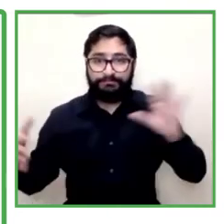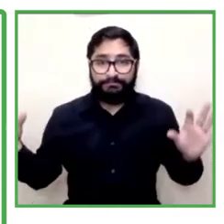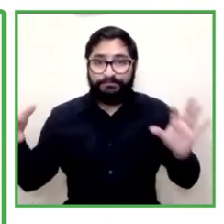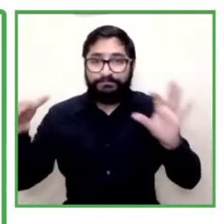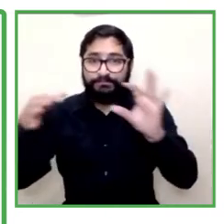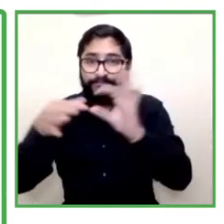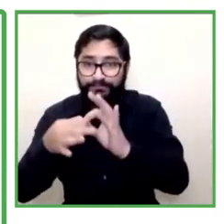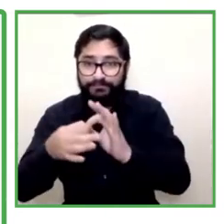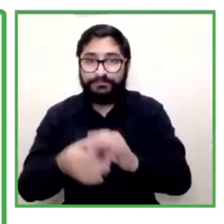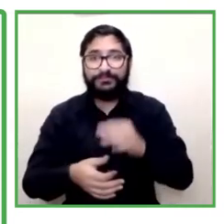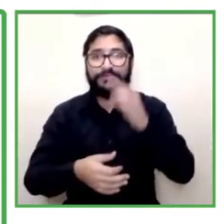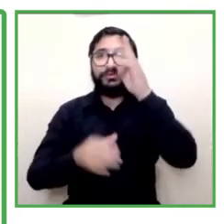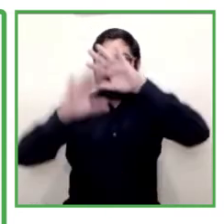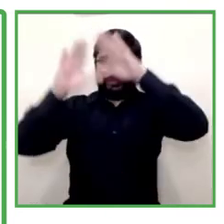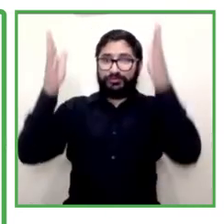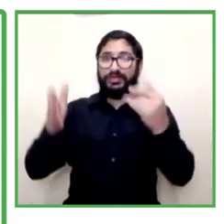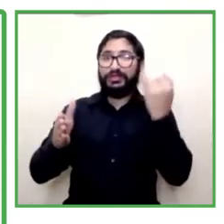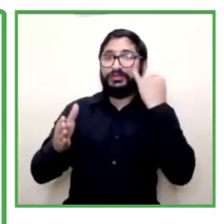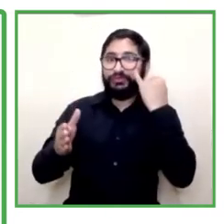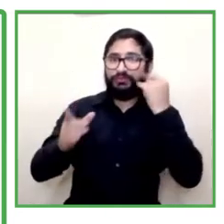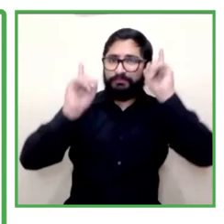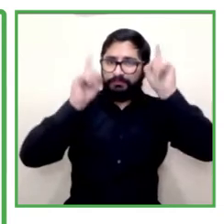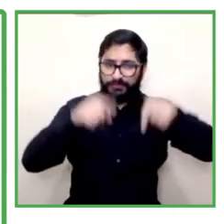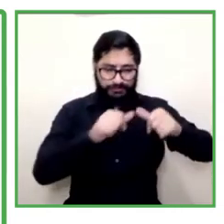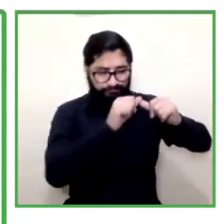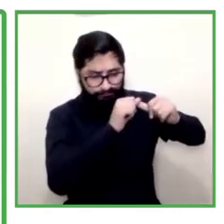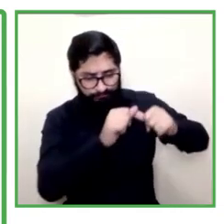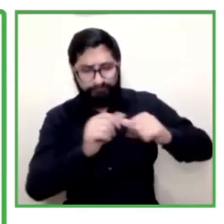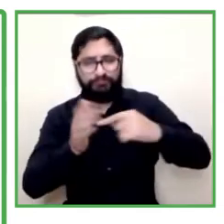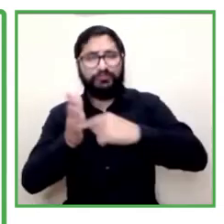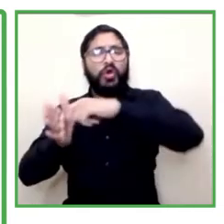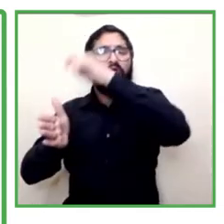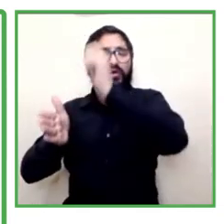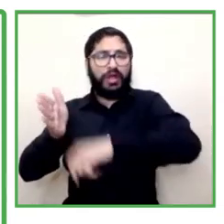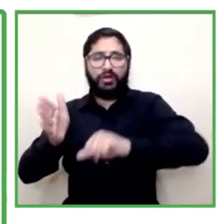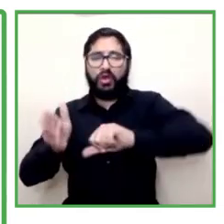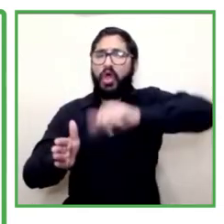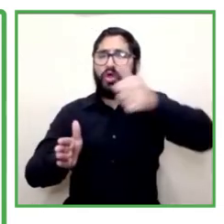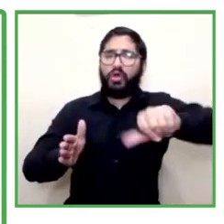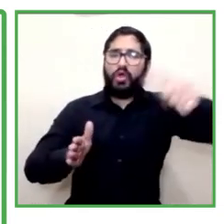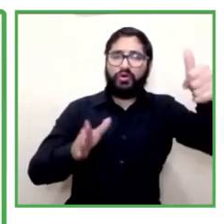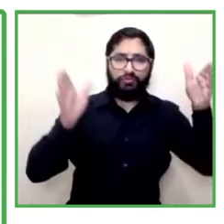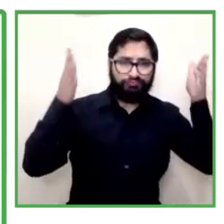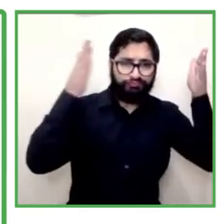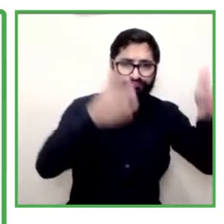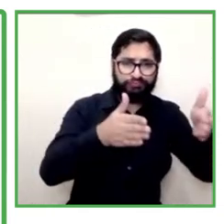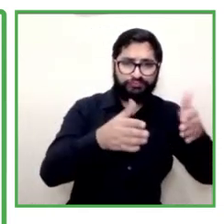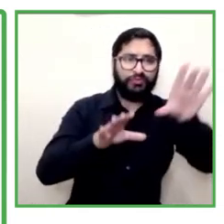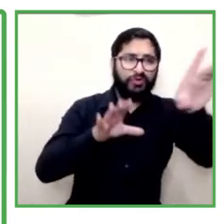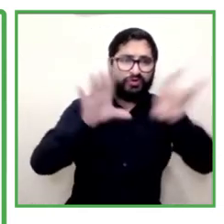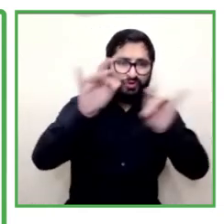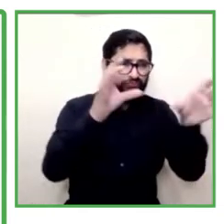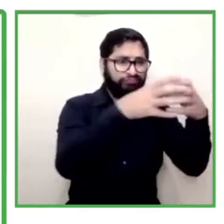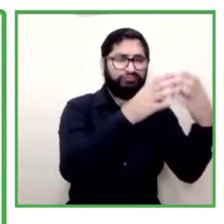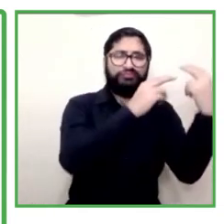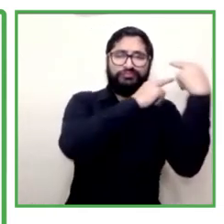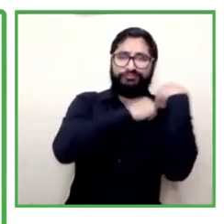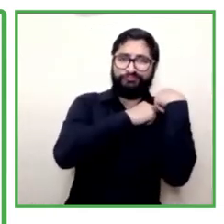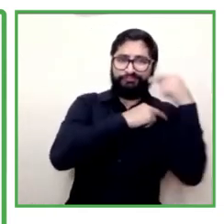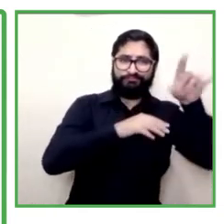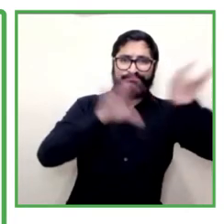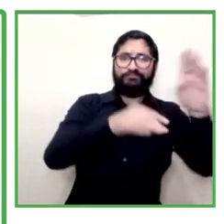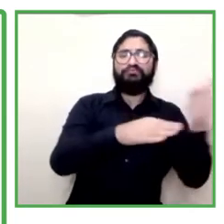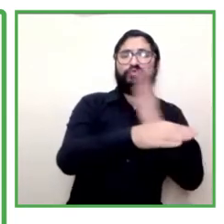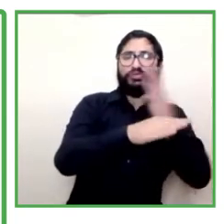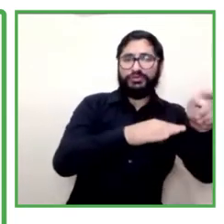different trainers some of them are contractors in the different modalities in the